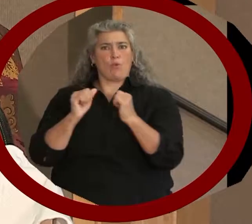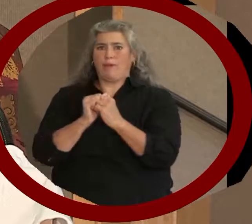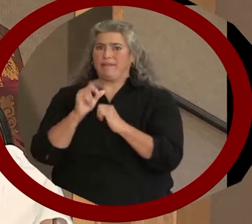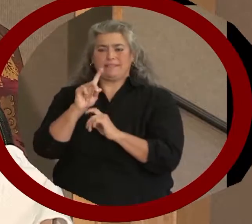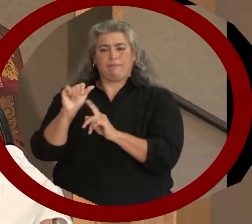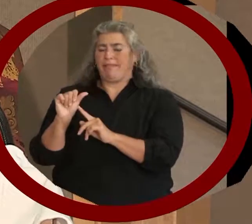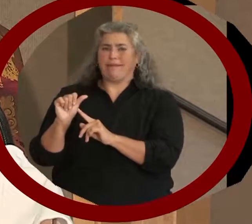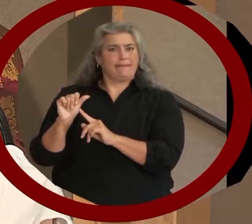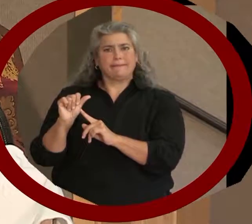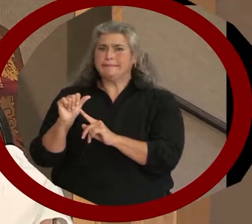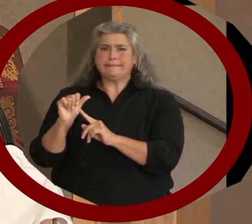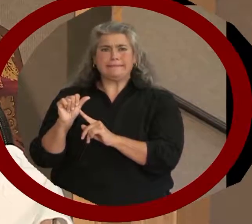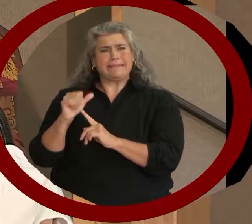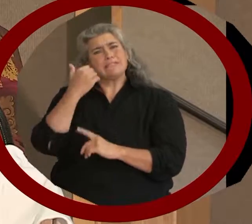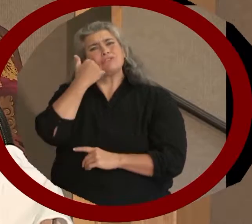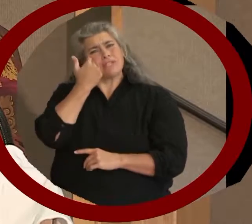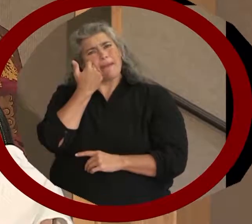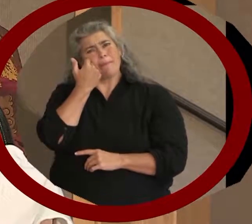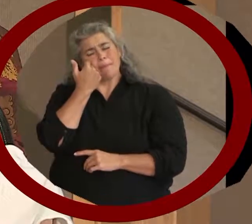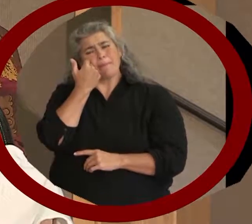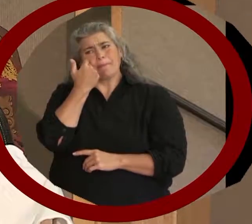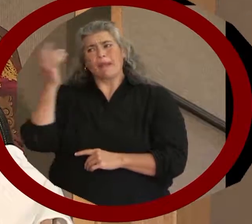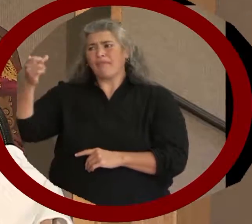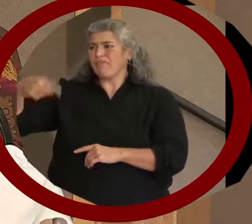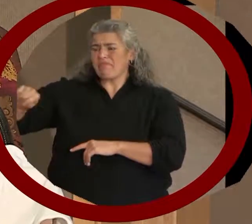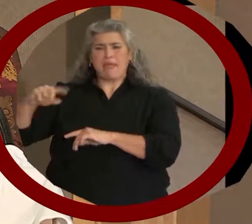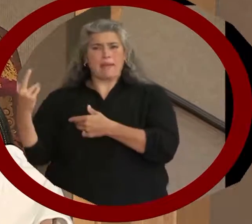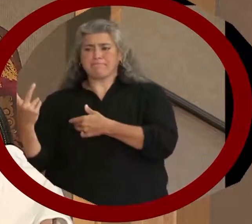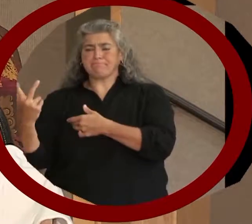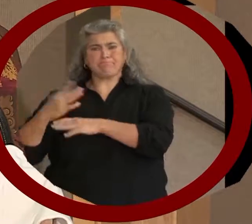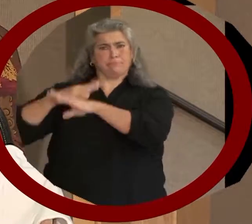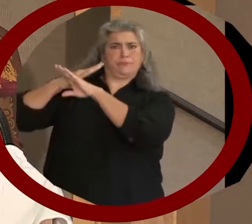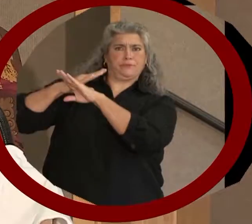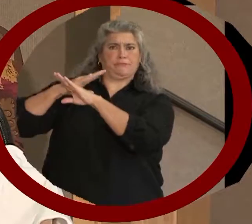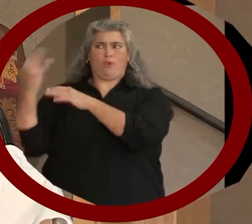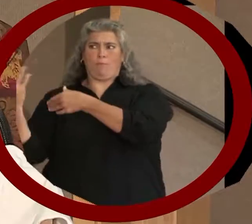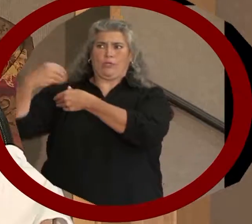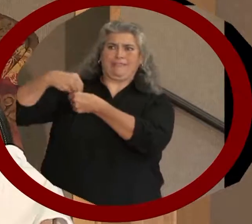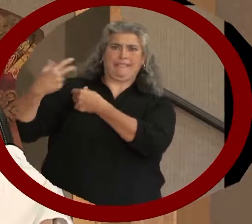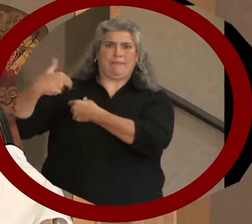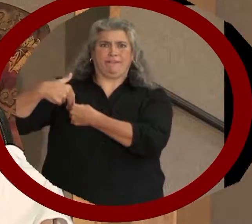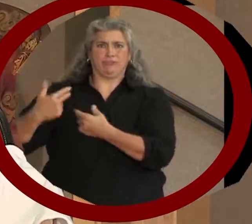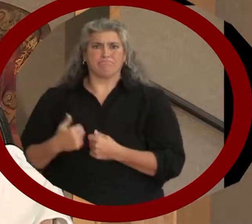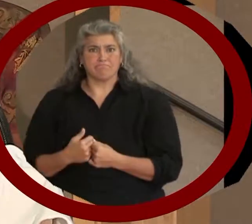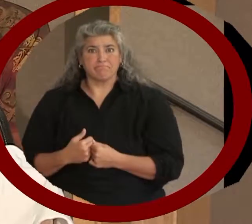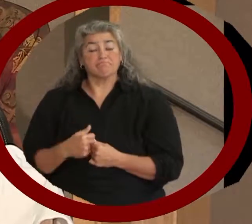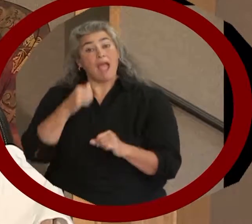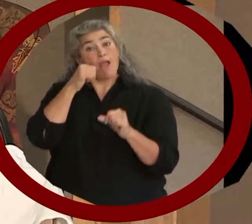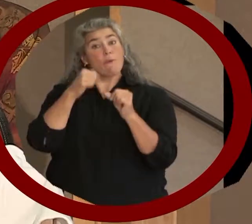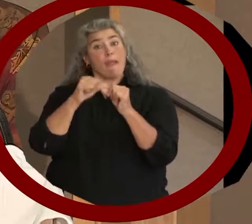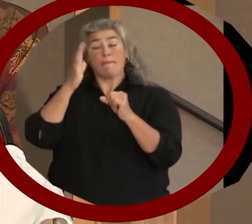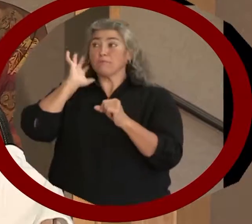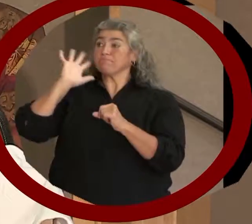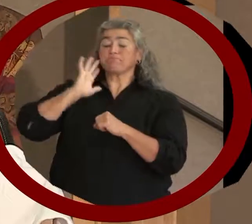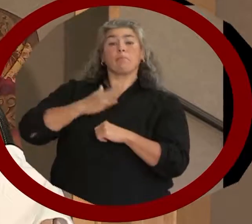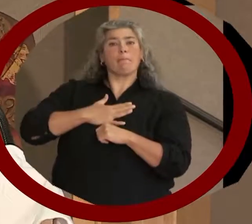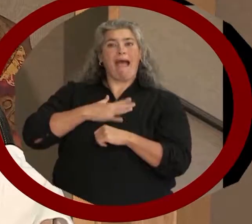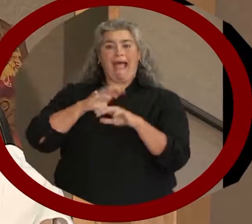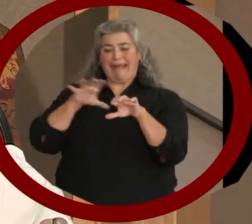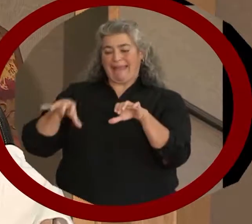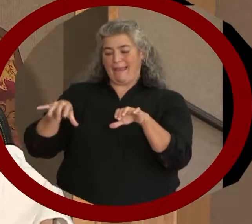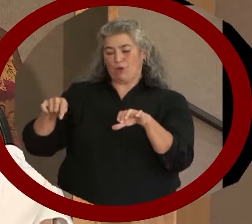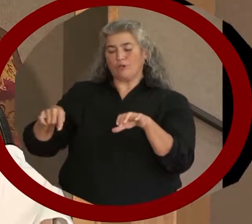from participating in American society. I remember a neighbor of mine, her name was Peggy,